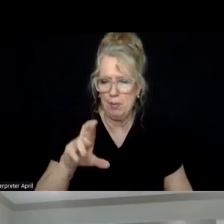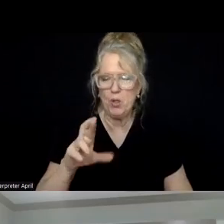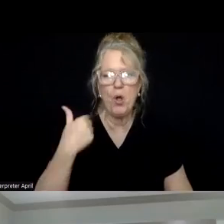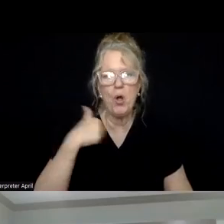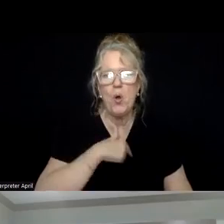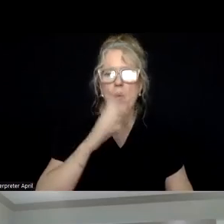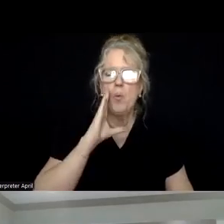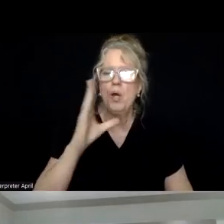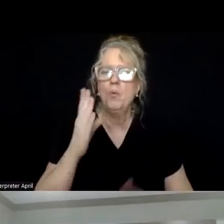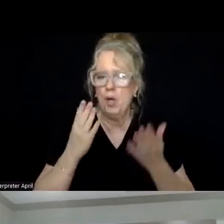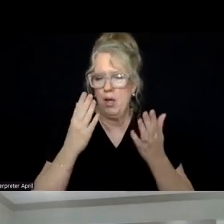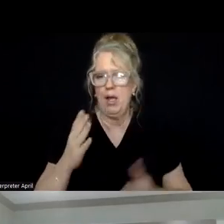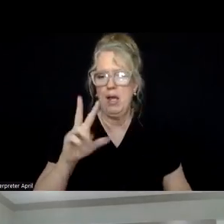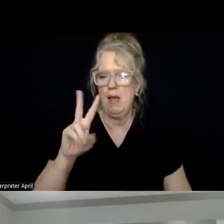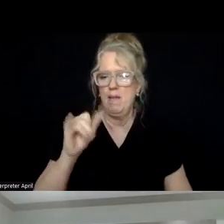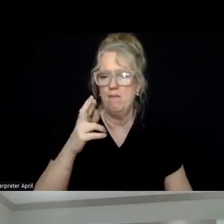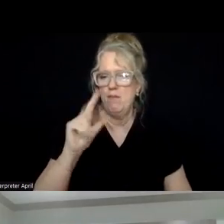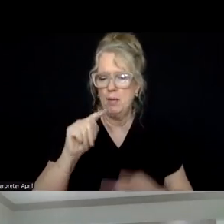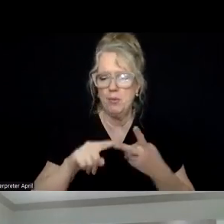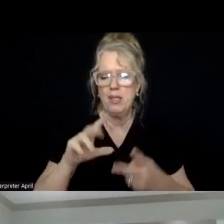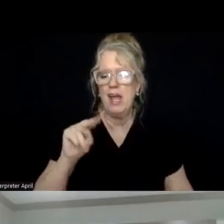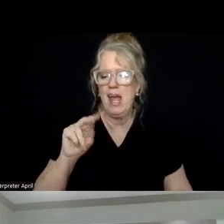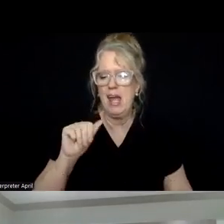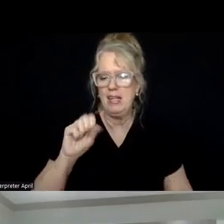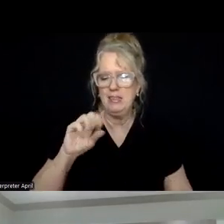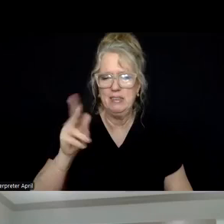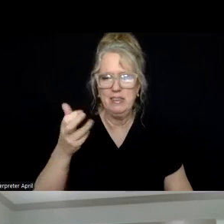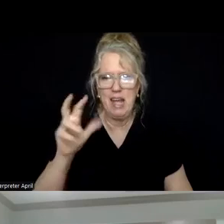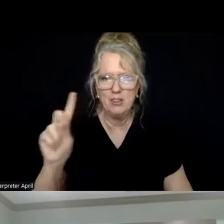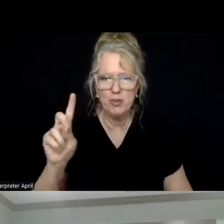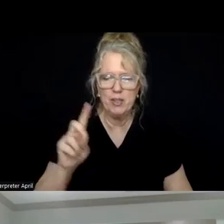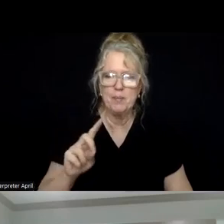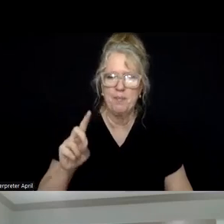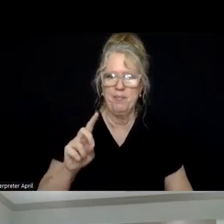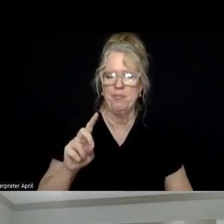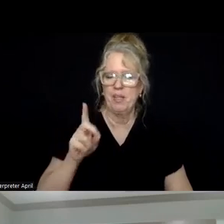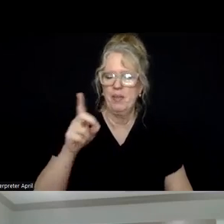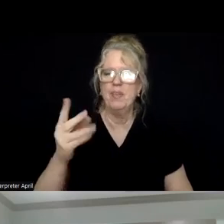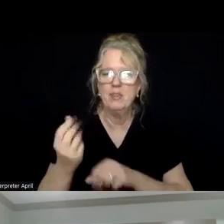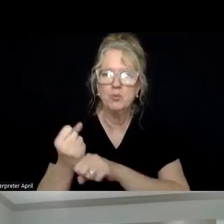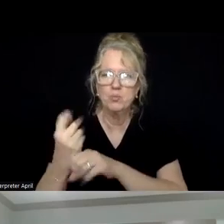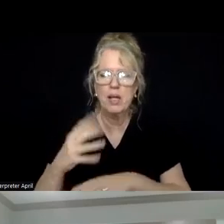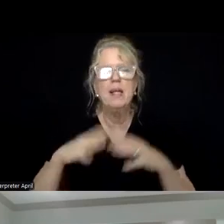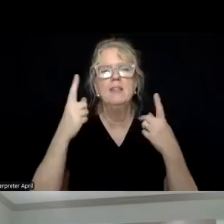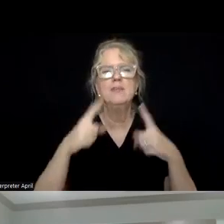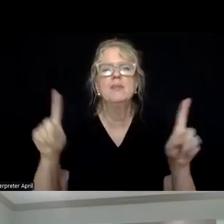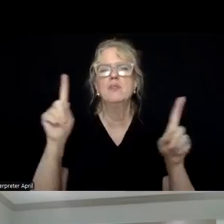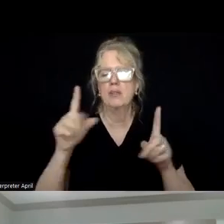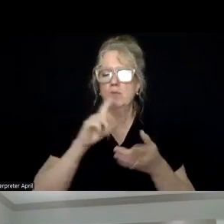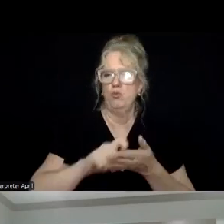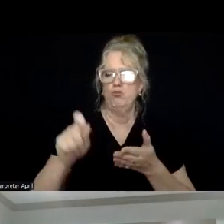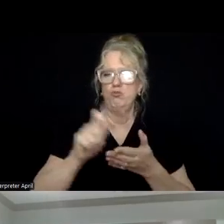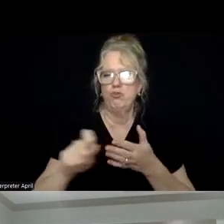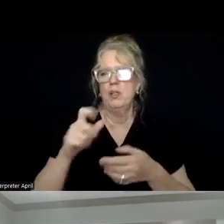will be offering, uh, Vibrant and NASMID. Uh, this Vibrant, this webinar is called Successful Grant Writing for